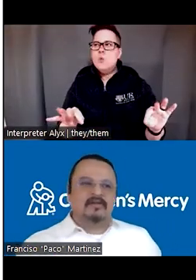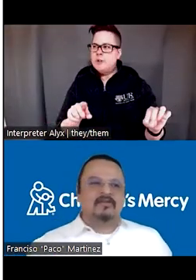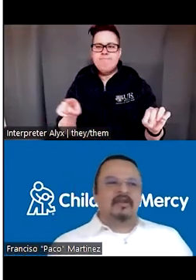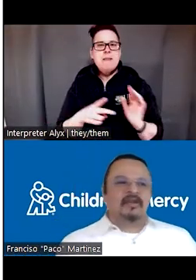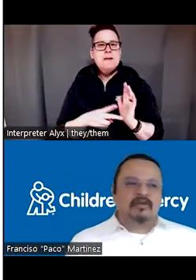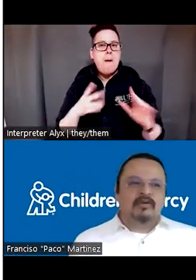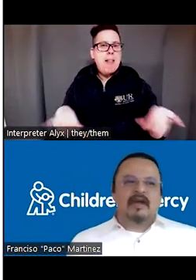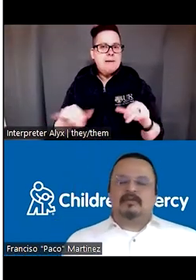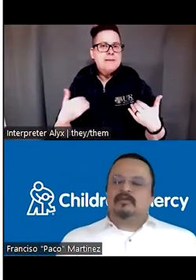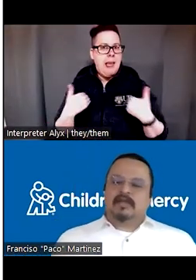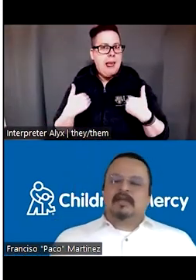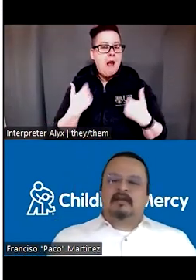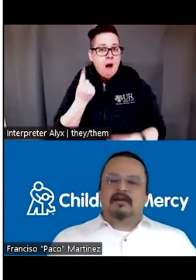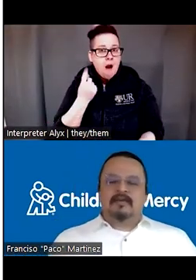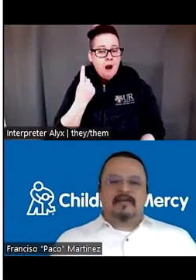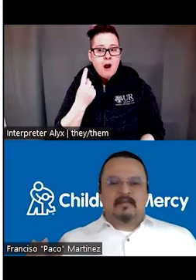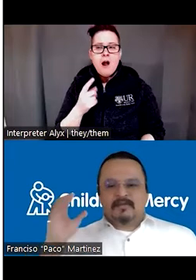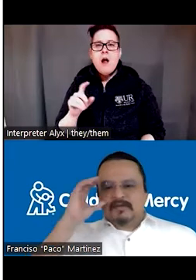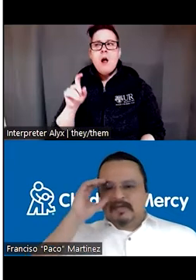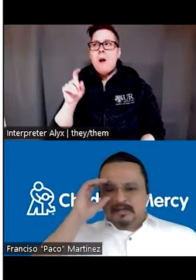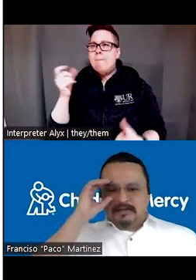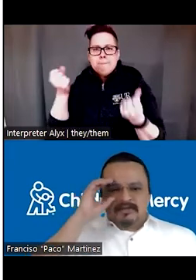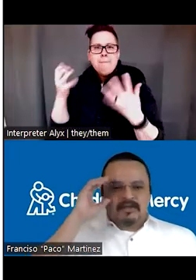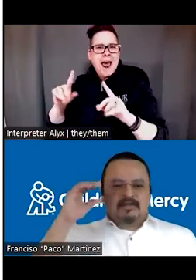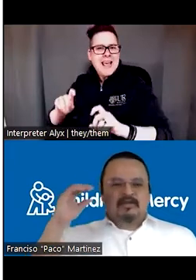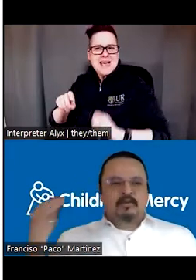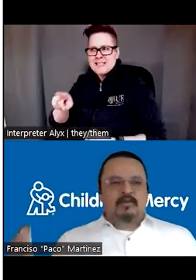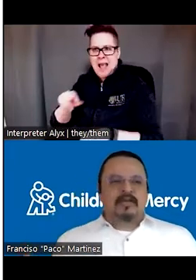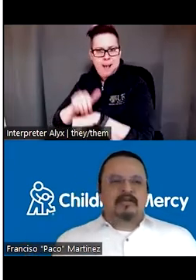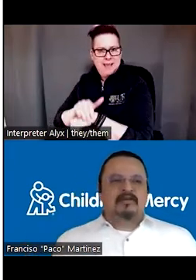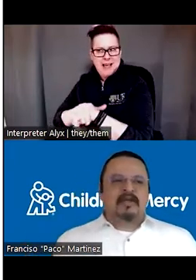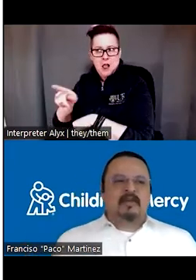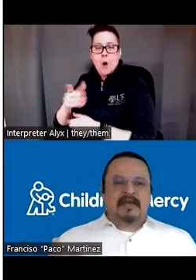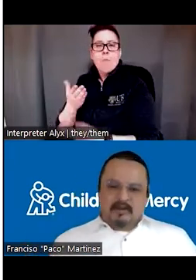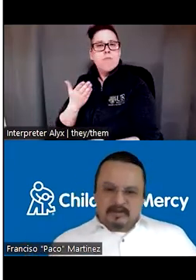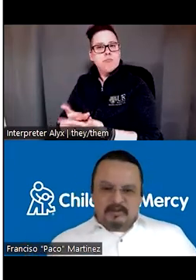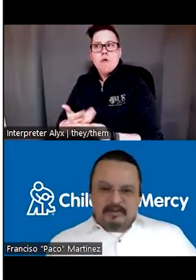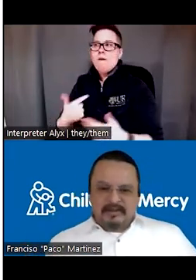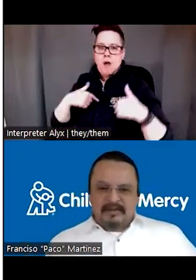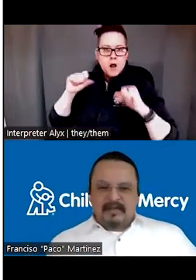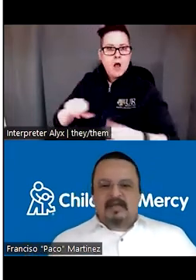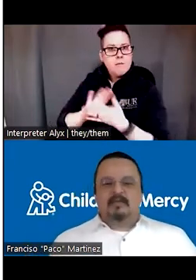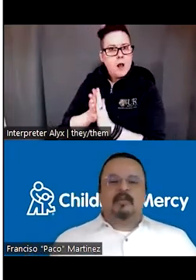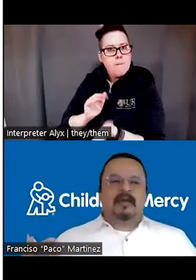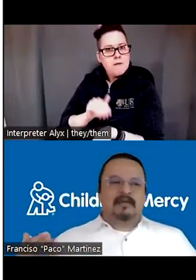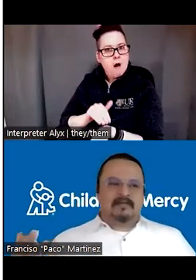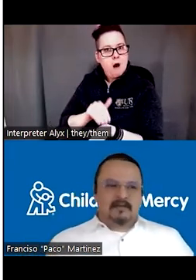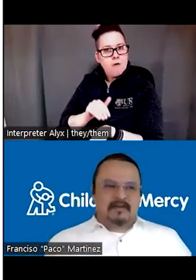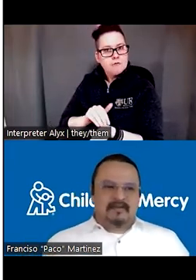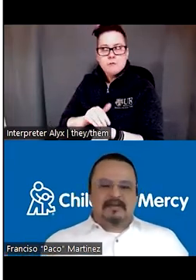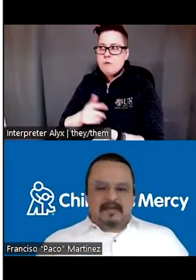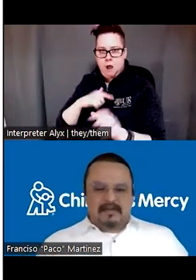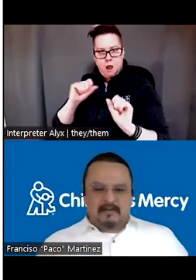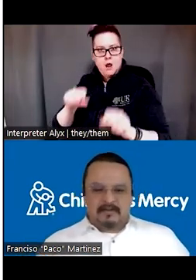because you have to take a lot of exams in English to prove that you can be a doctor and provide the